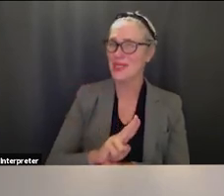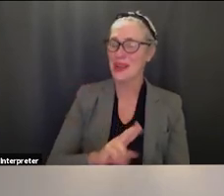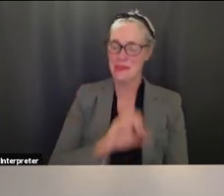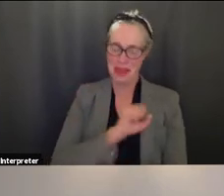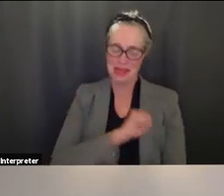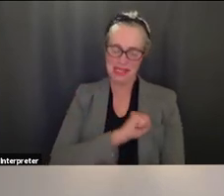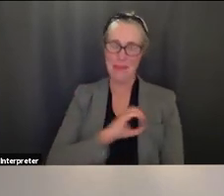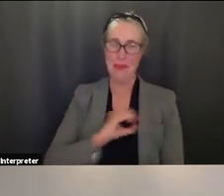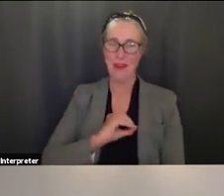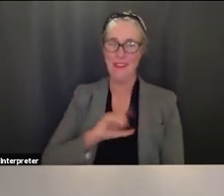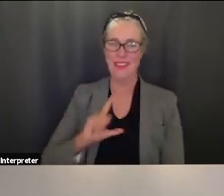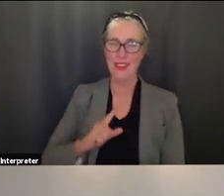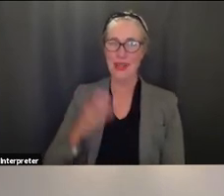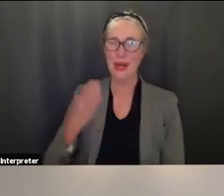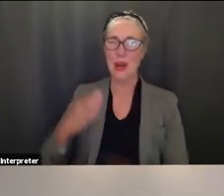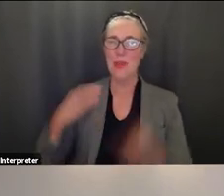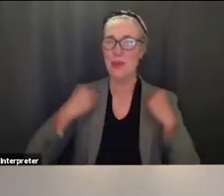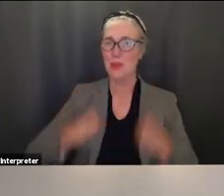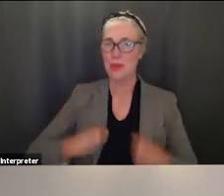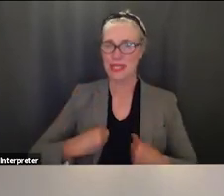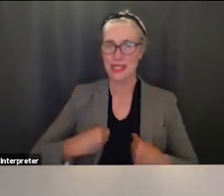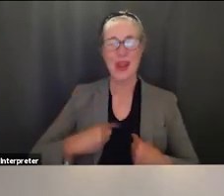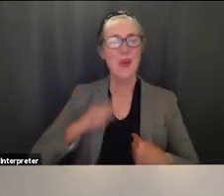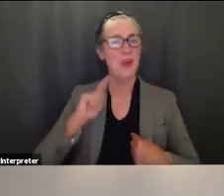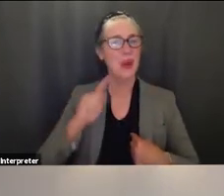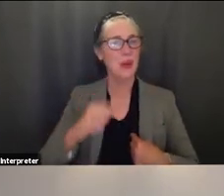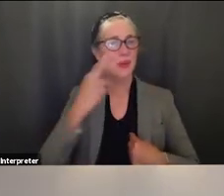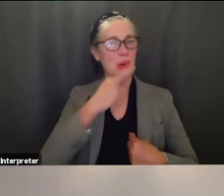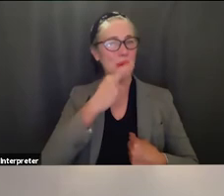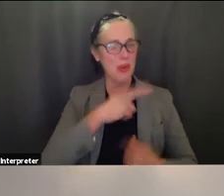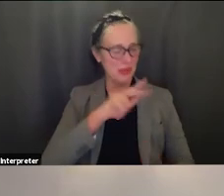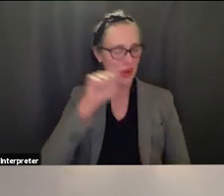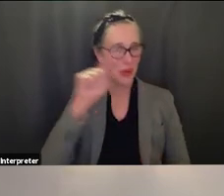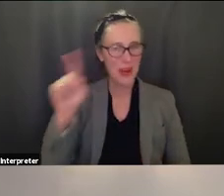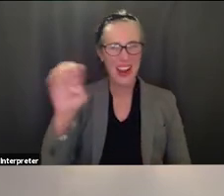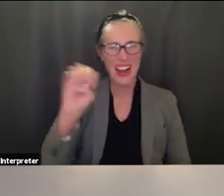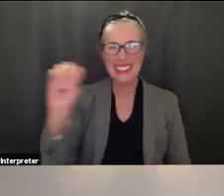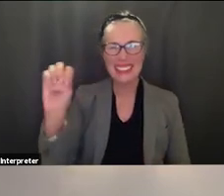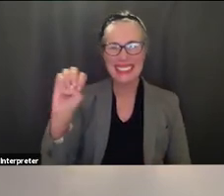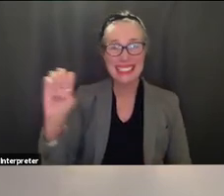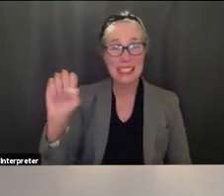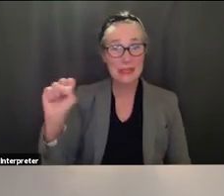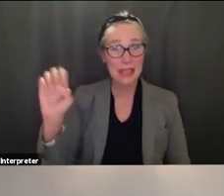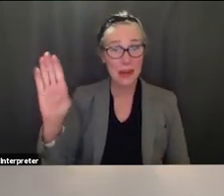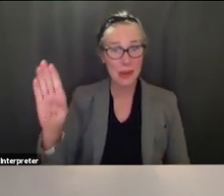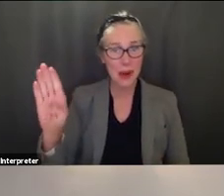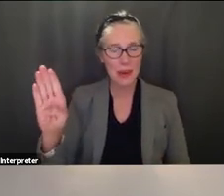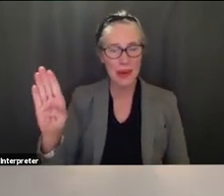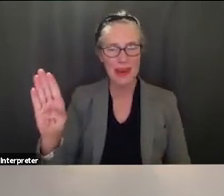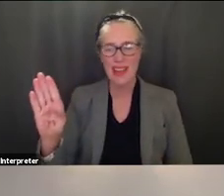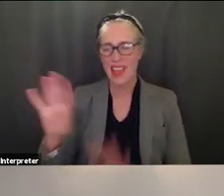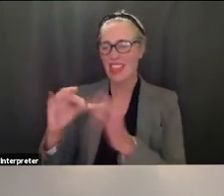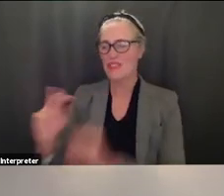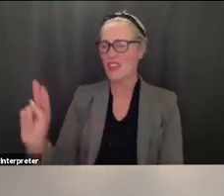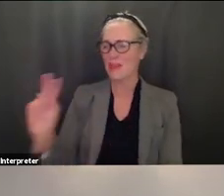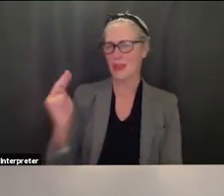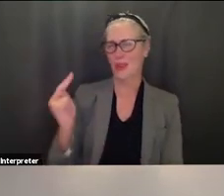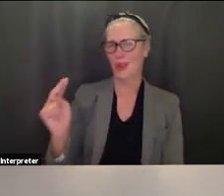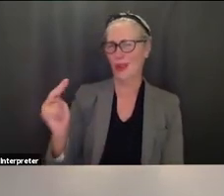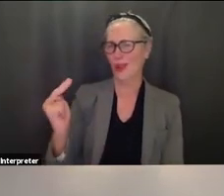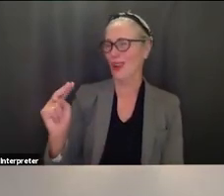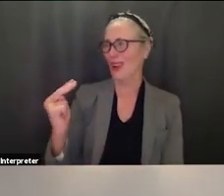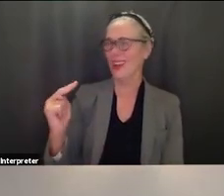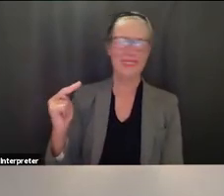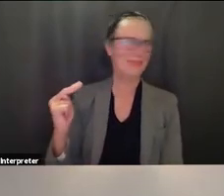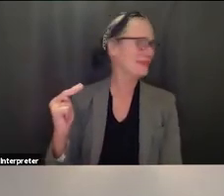last weekend when i went into a little restaurant over on um on the east side and this family was looking at me you know and stuff